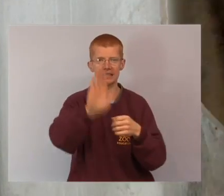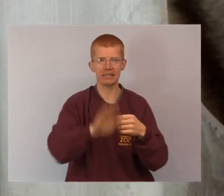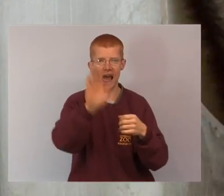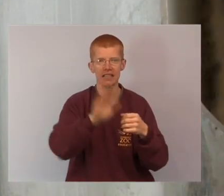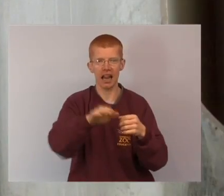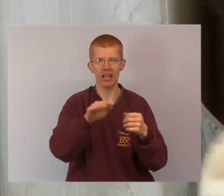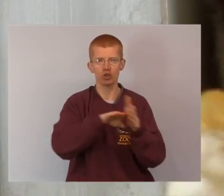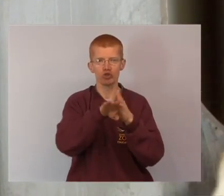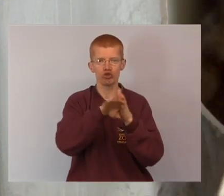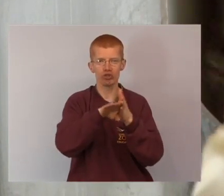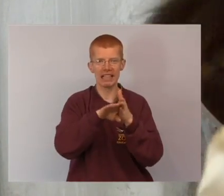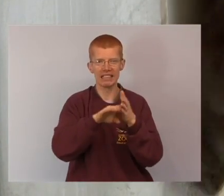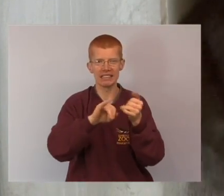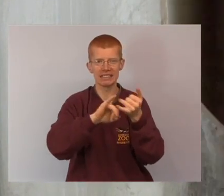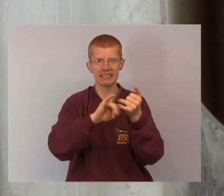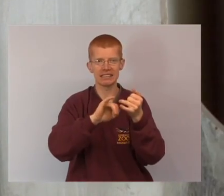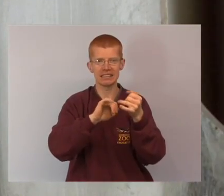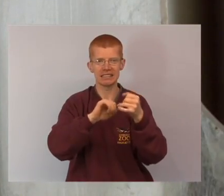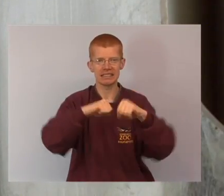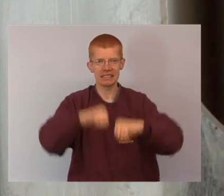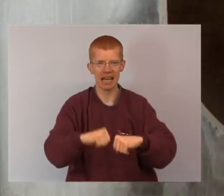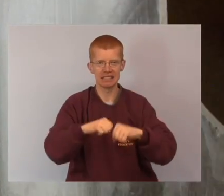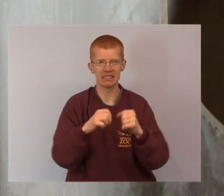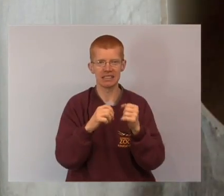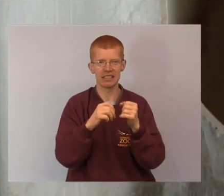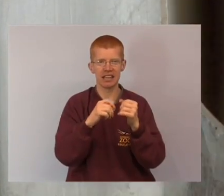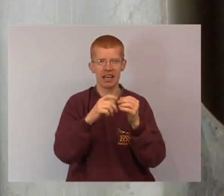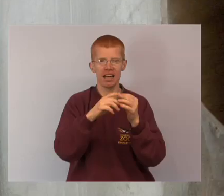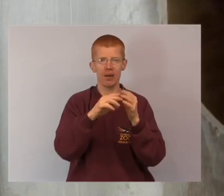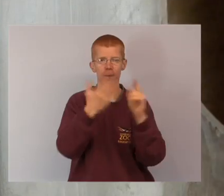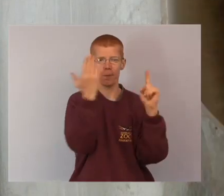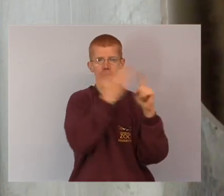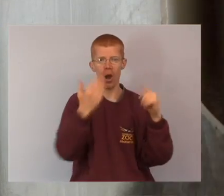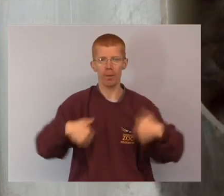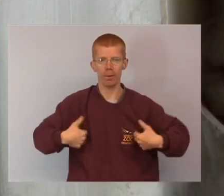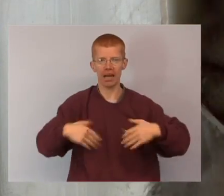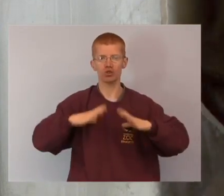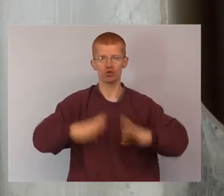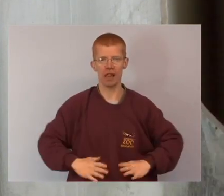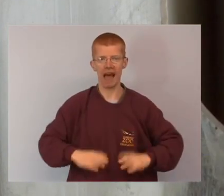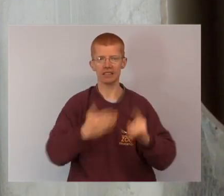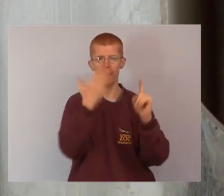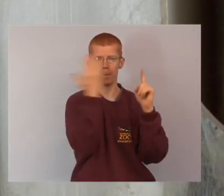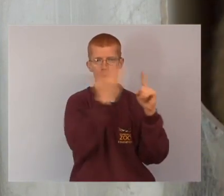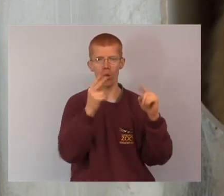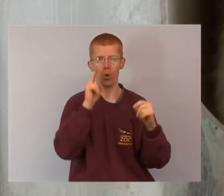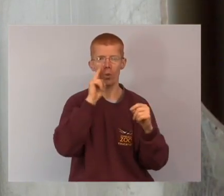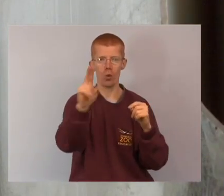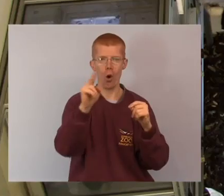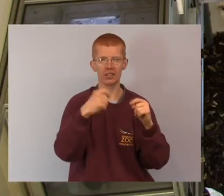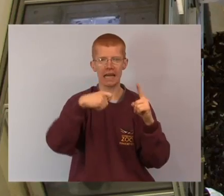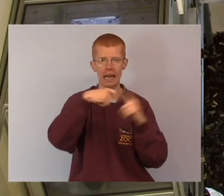gently train them to sit in here and be relaxed about doing that and that's what Allison's doing here and then